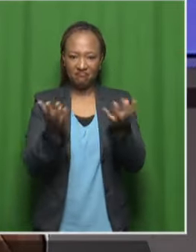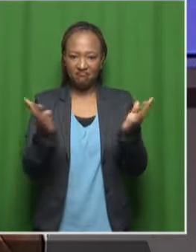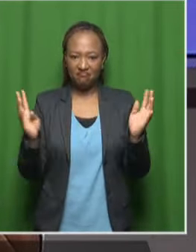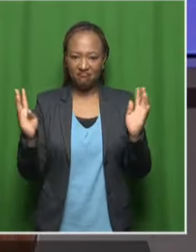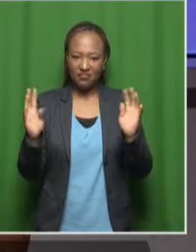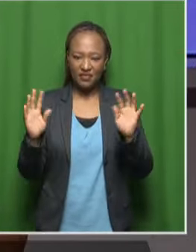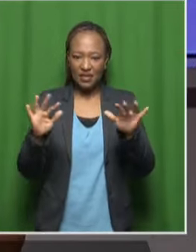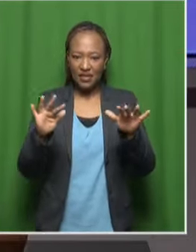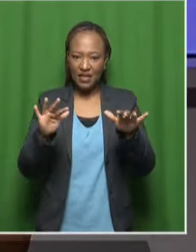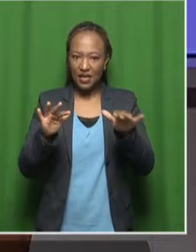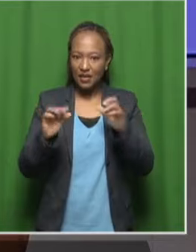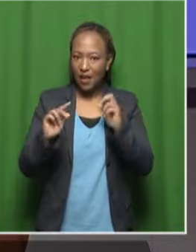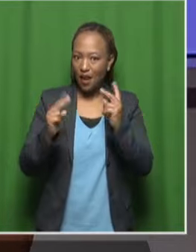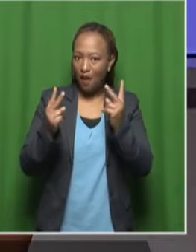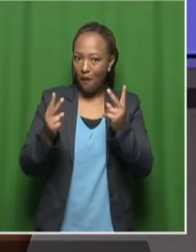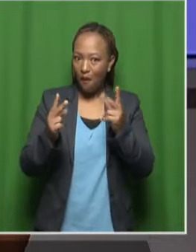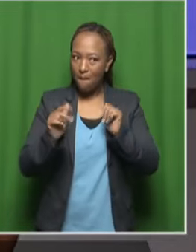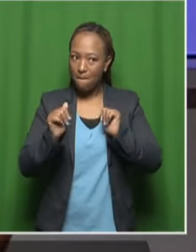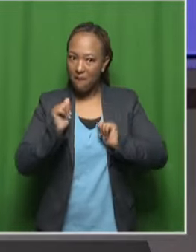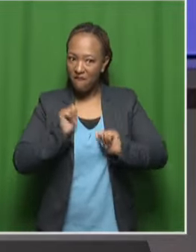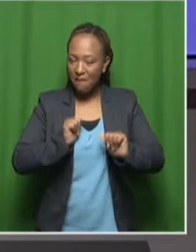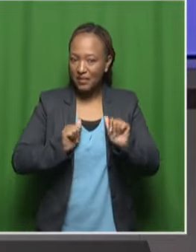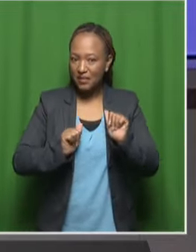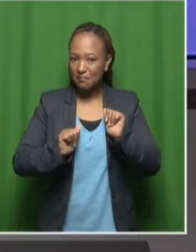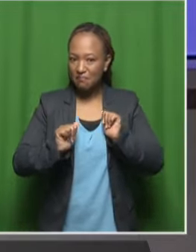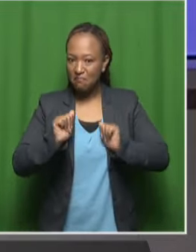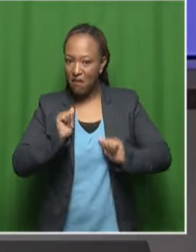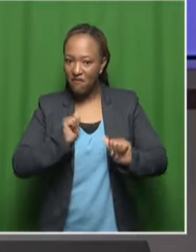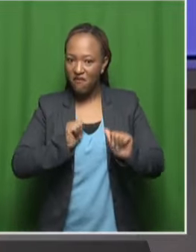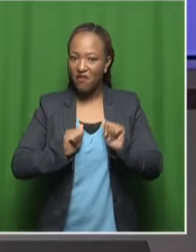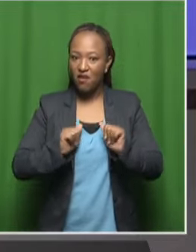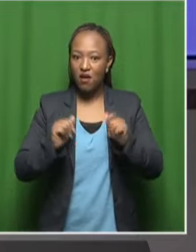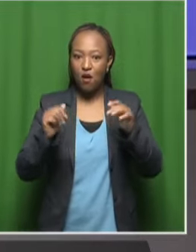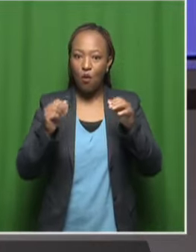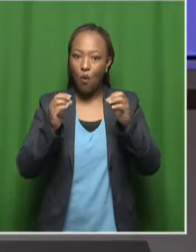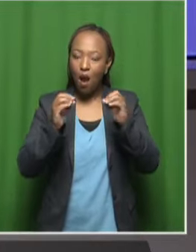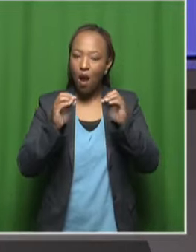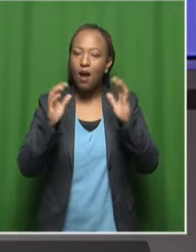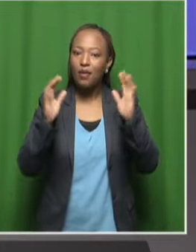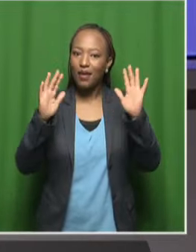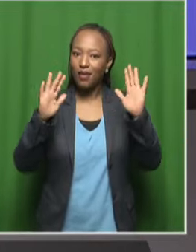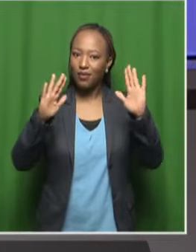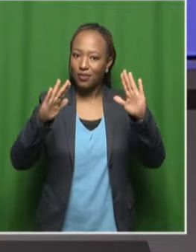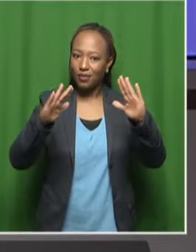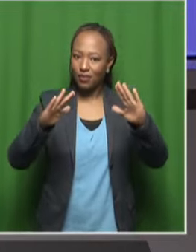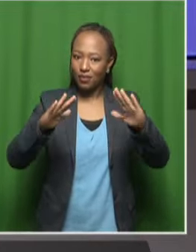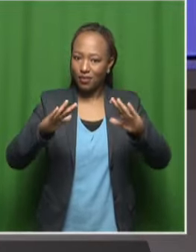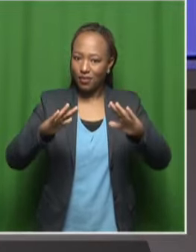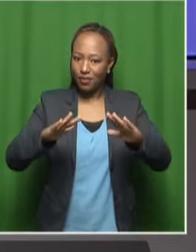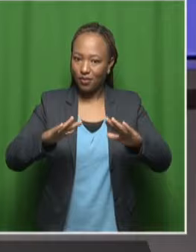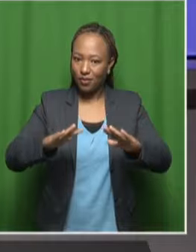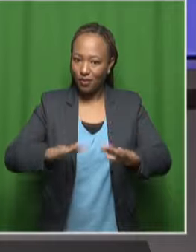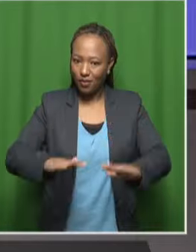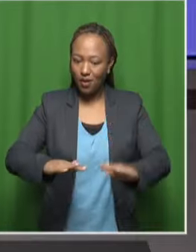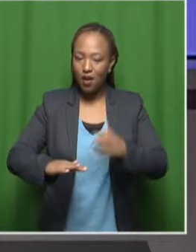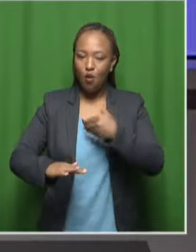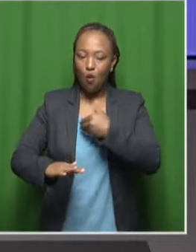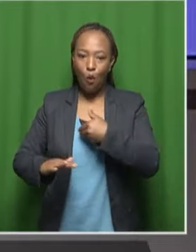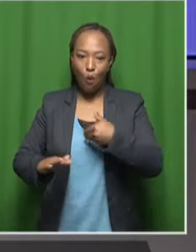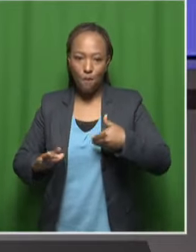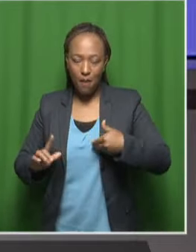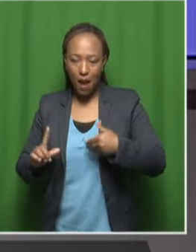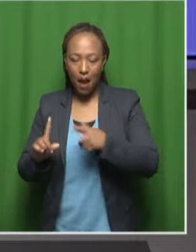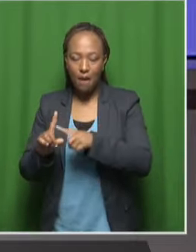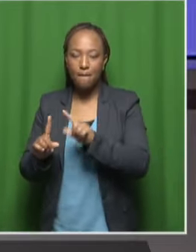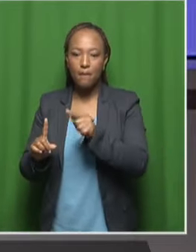looking and they're looking at the performances, you get them just quietly going down on their own and then just giving Mamtoko, Uttatutimi,